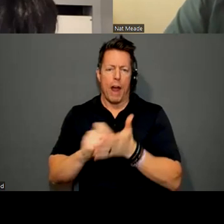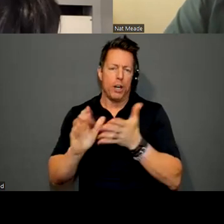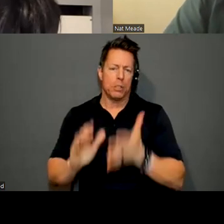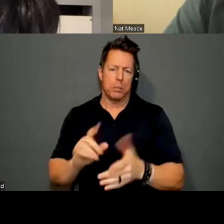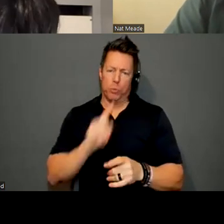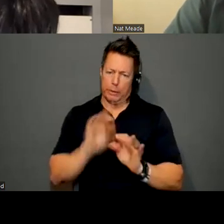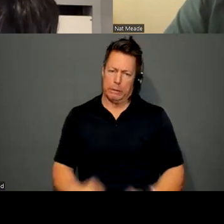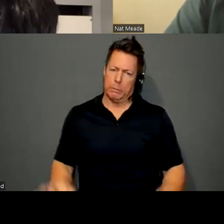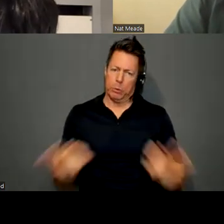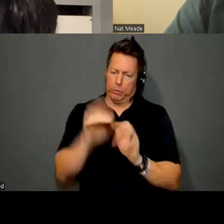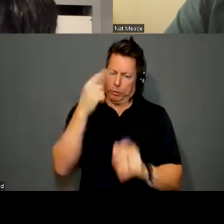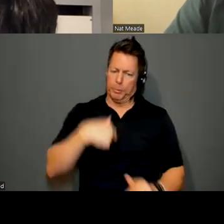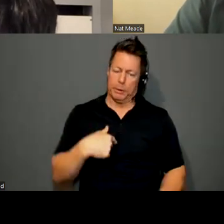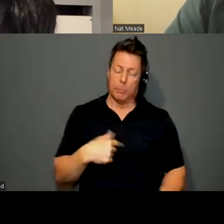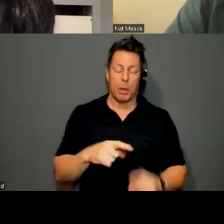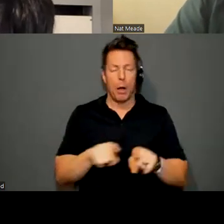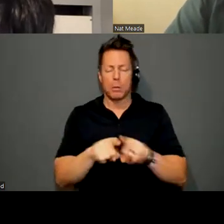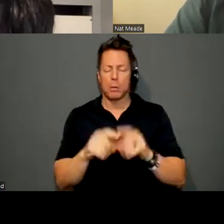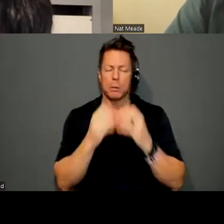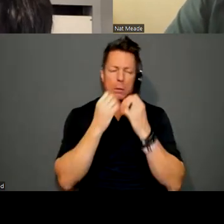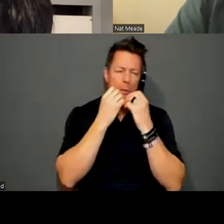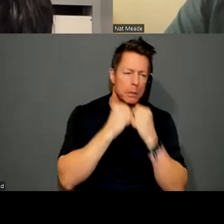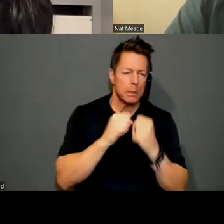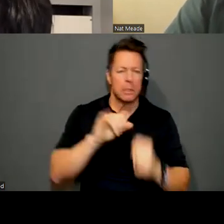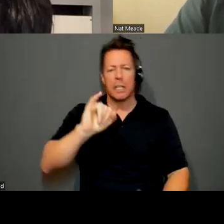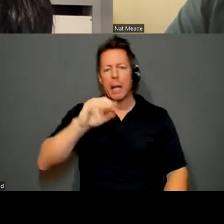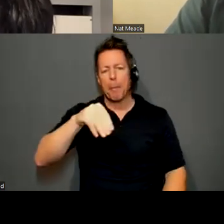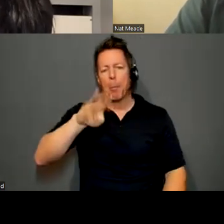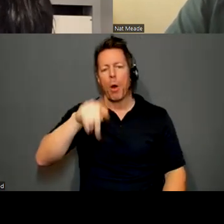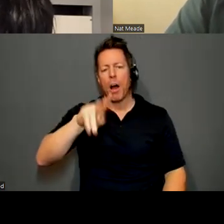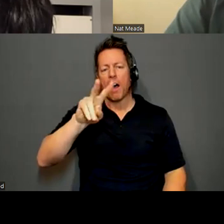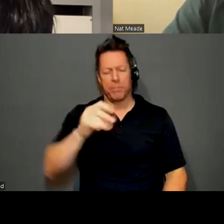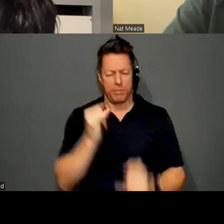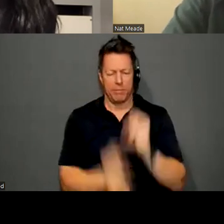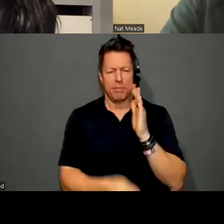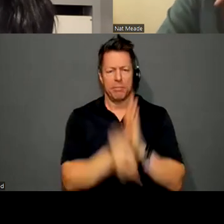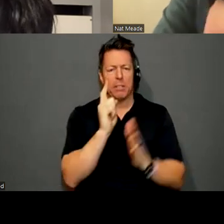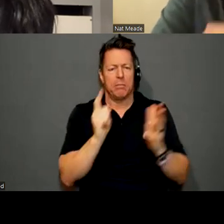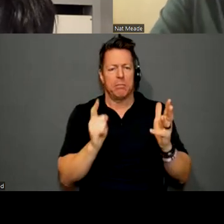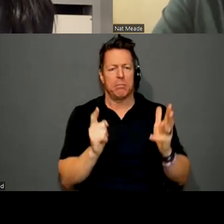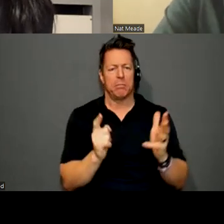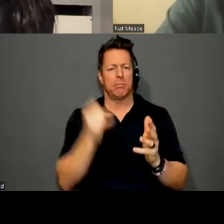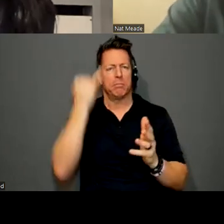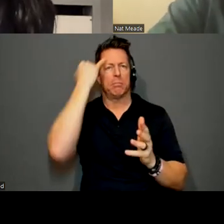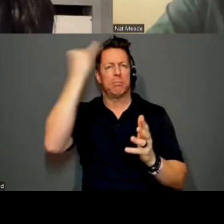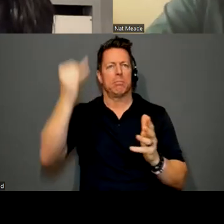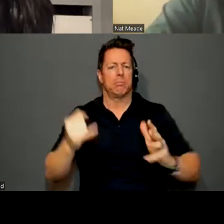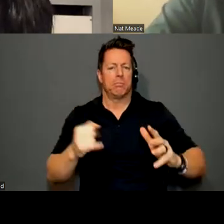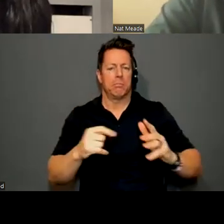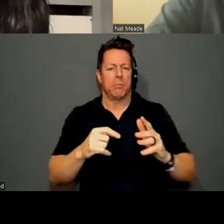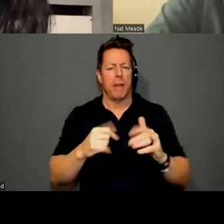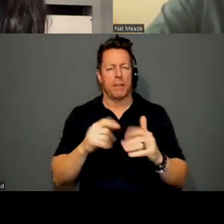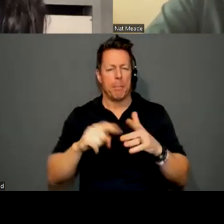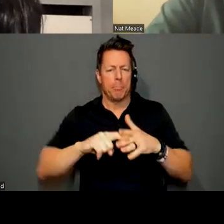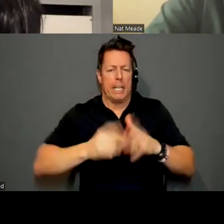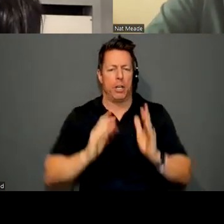But I also really value improv and play. So entering a situation with a beginner's mind and